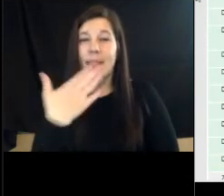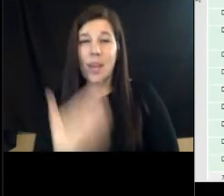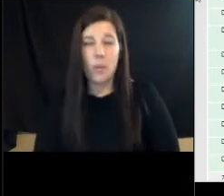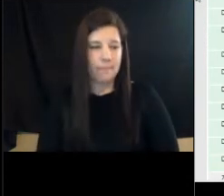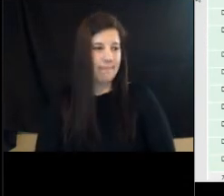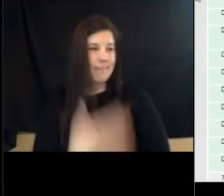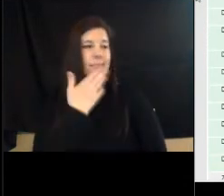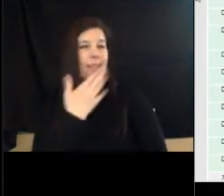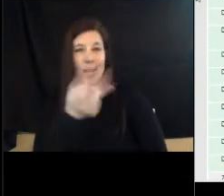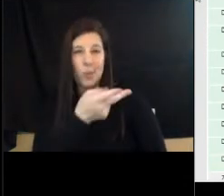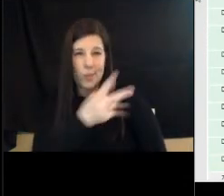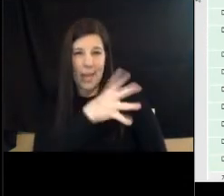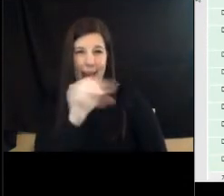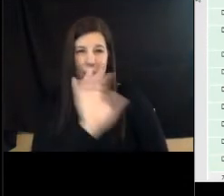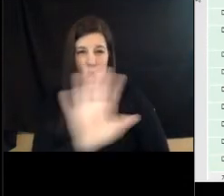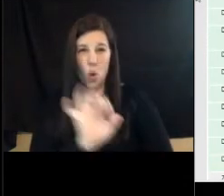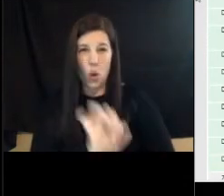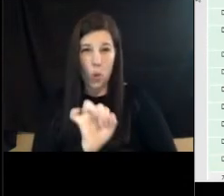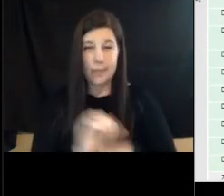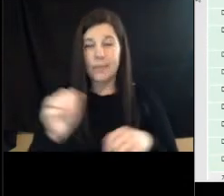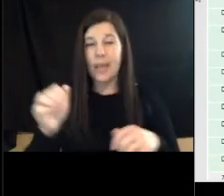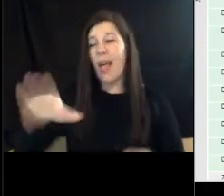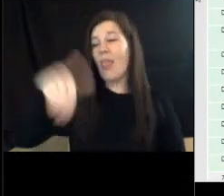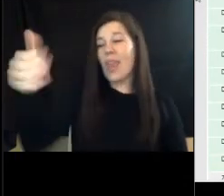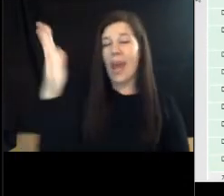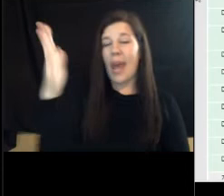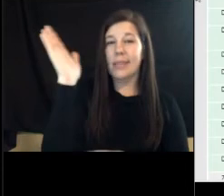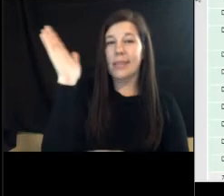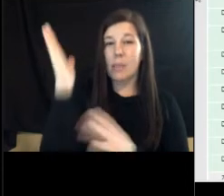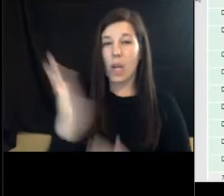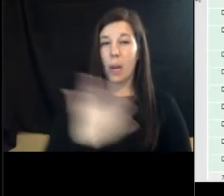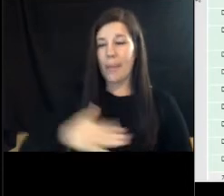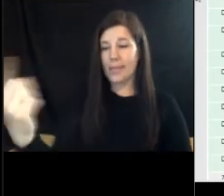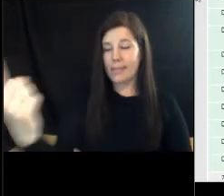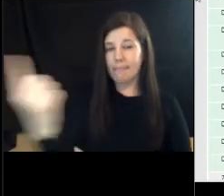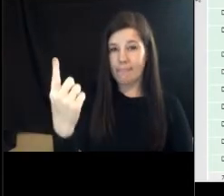you in the work that you're doing. Our next speaker, please approach the podium. Begin when you are ready.